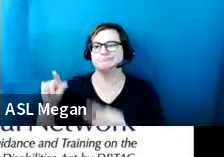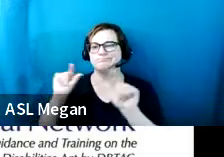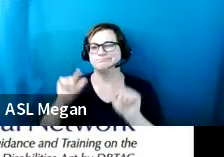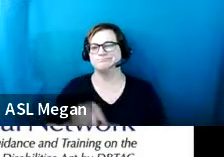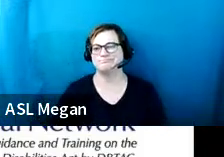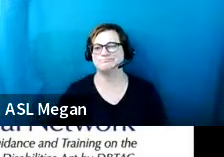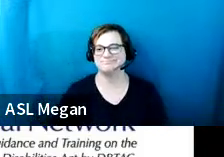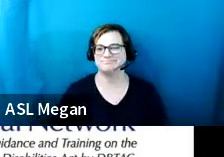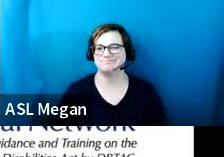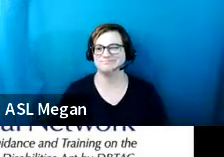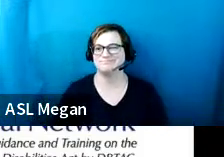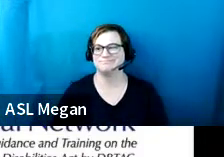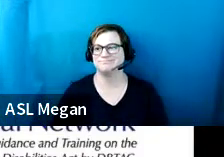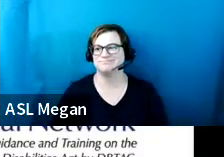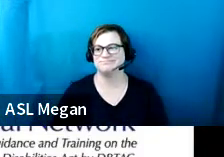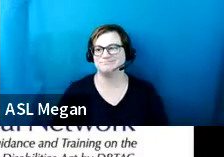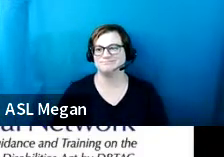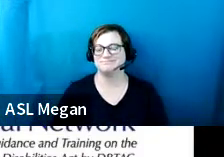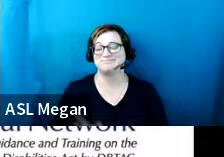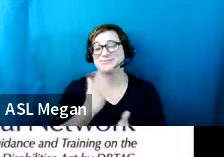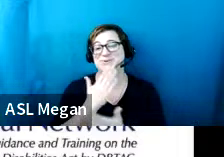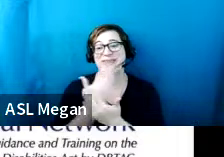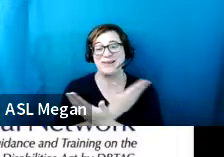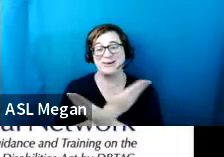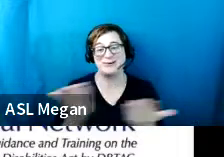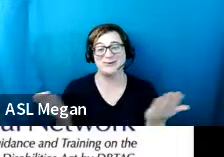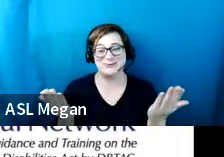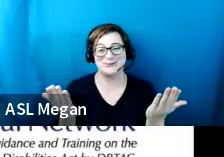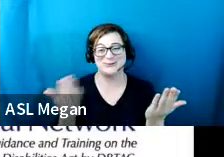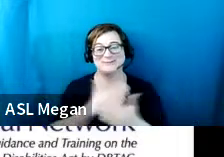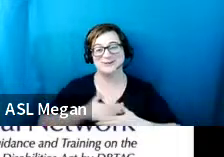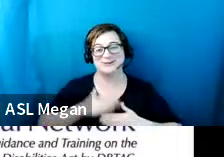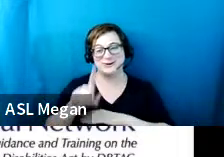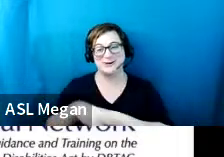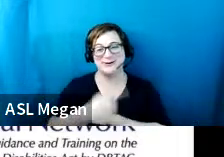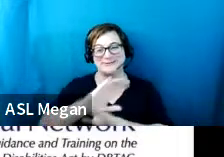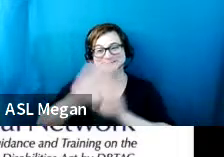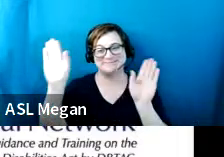moment. Thank you very much and have a great day.